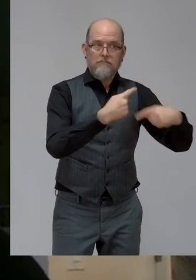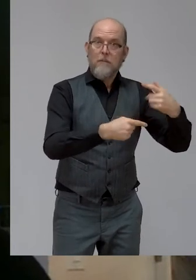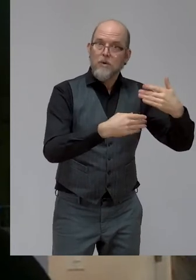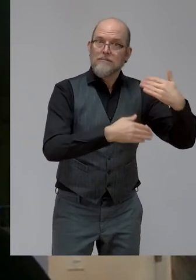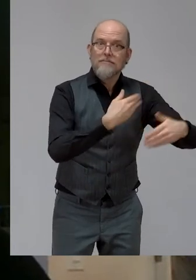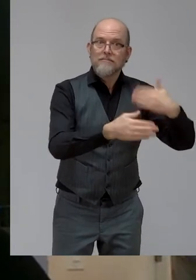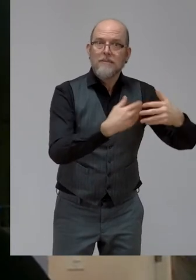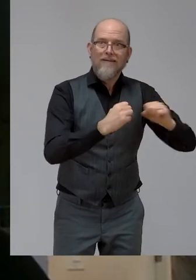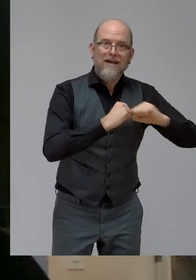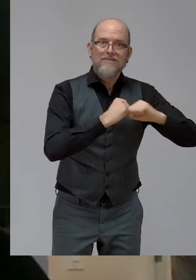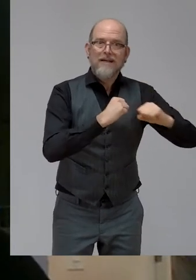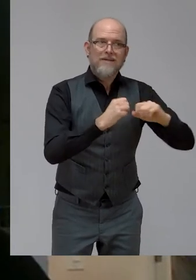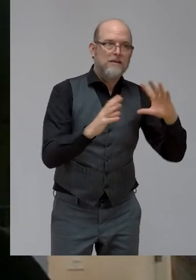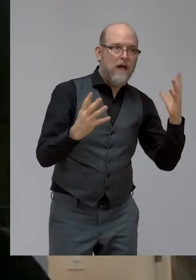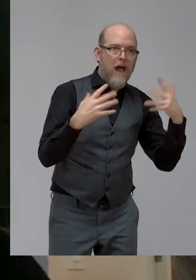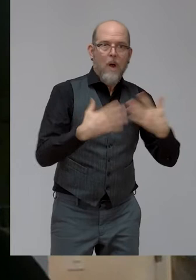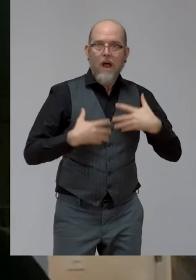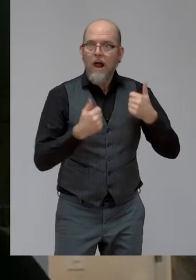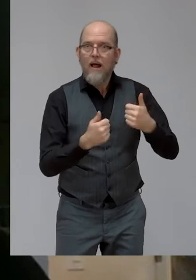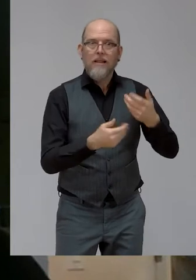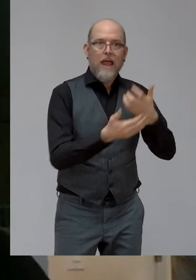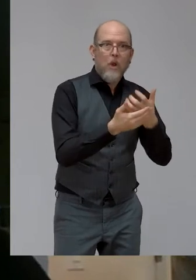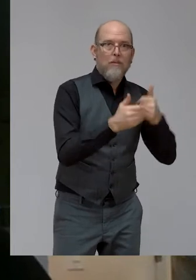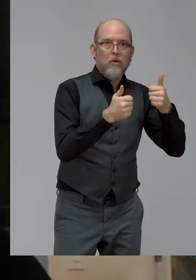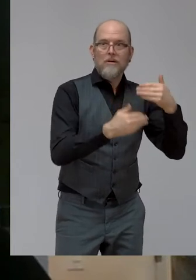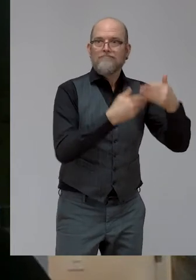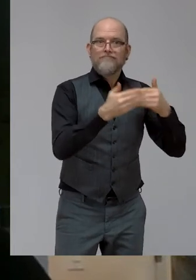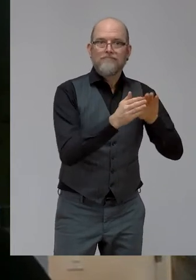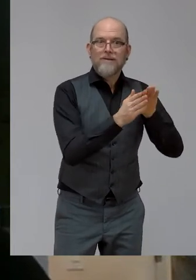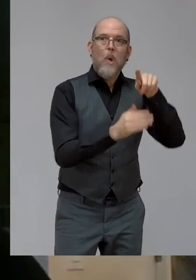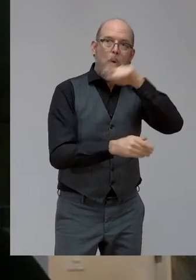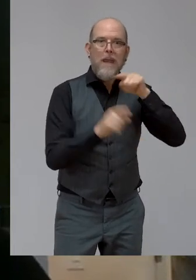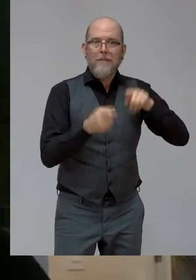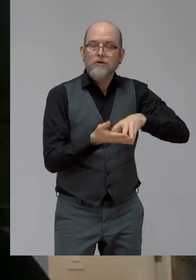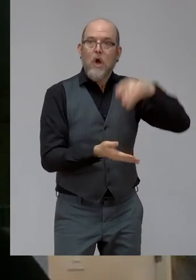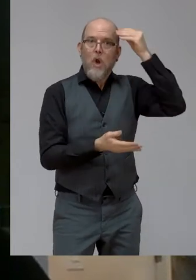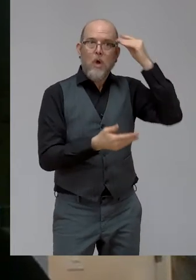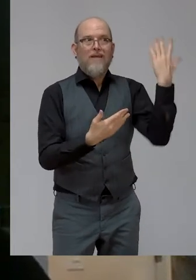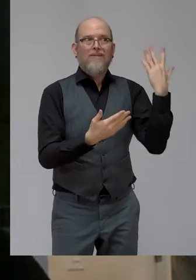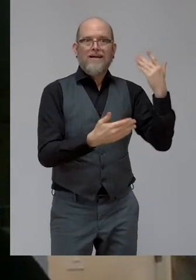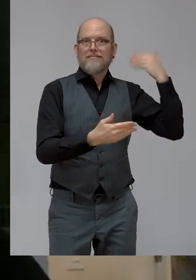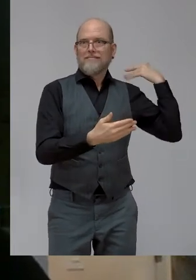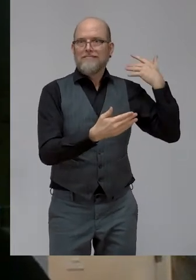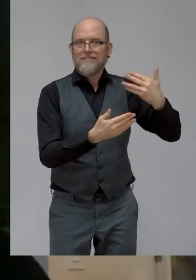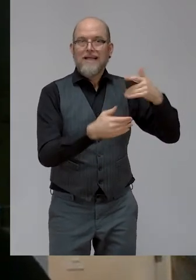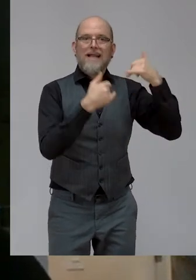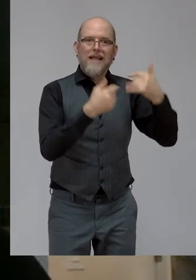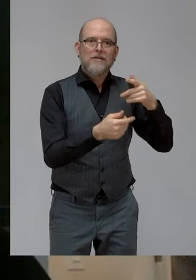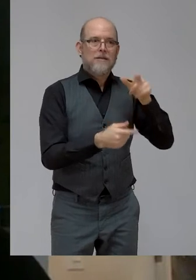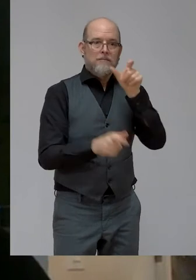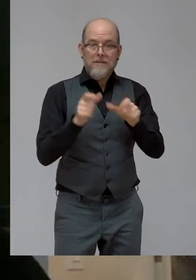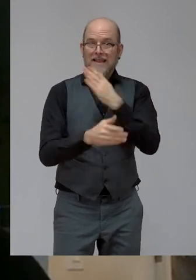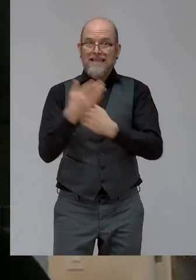Let us leverage the lessons learned from this pandemic to ensure more persons with disabilities are employed